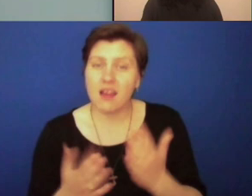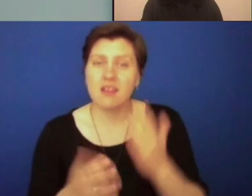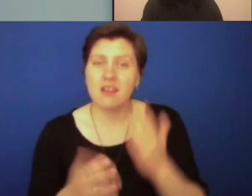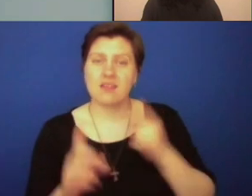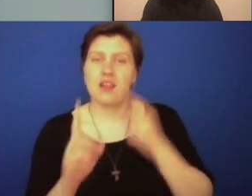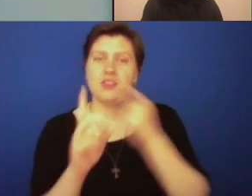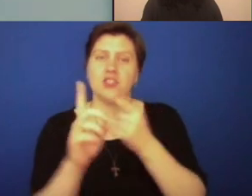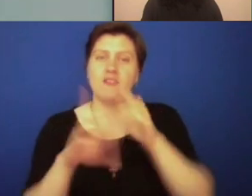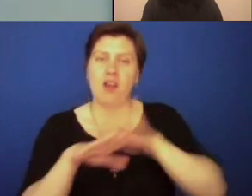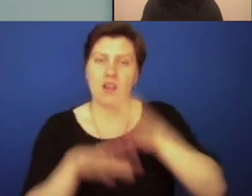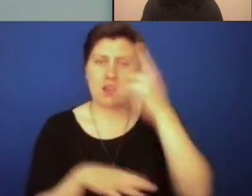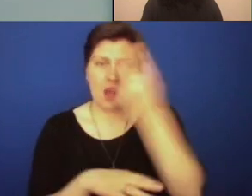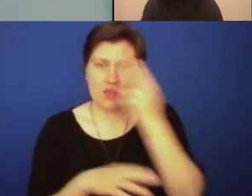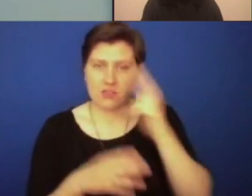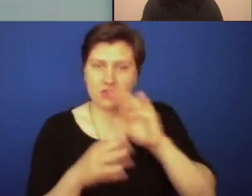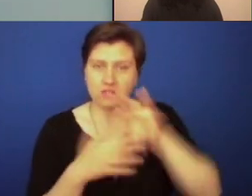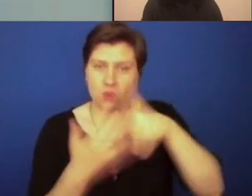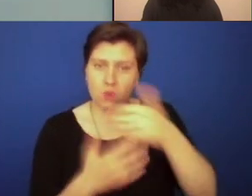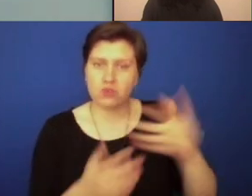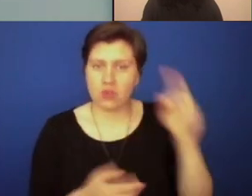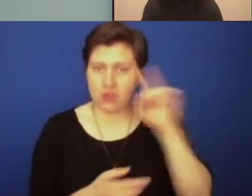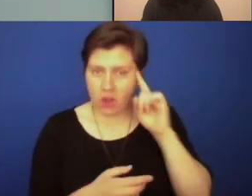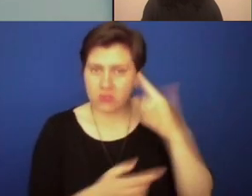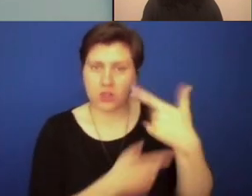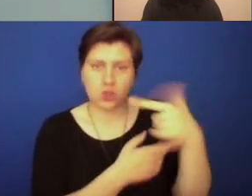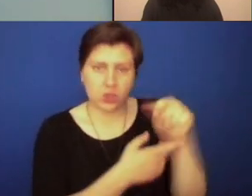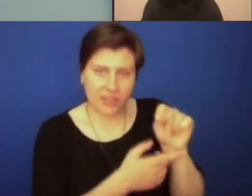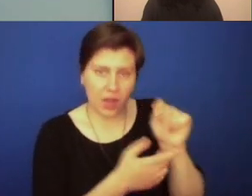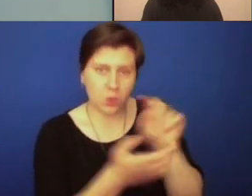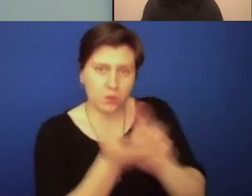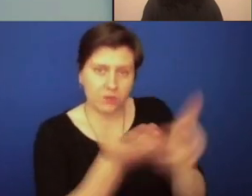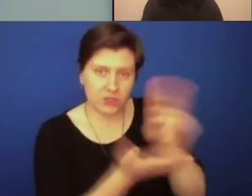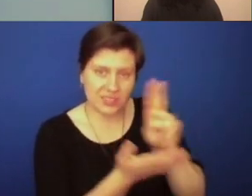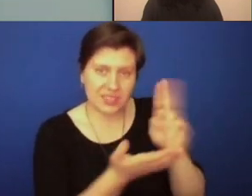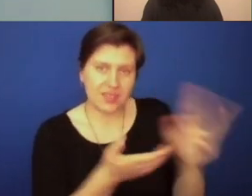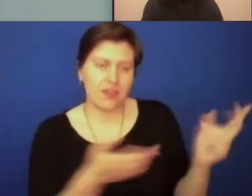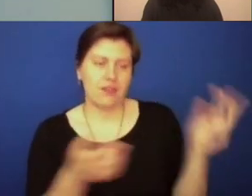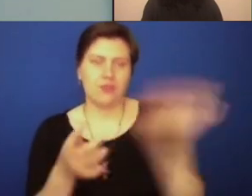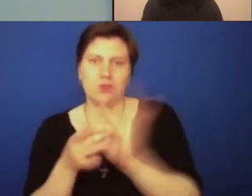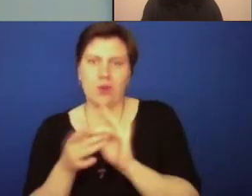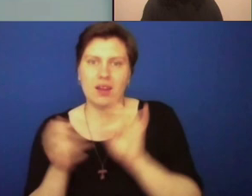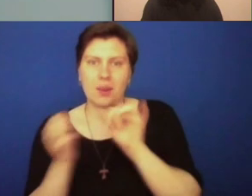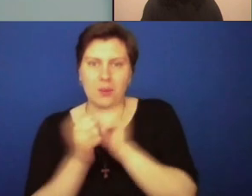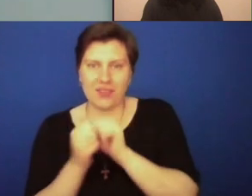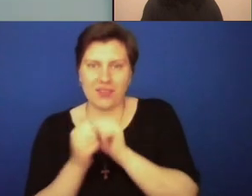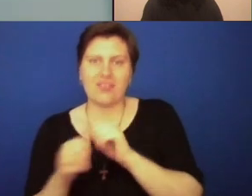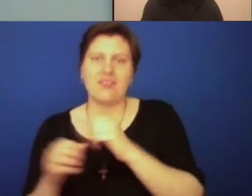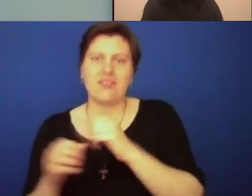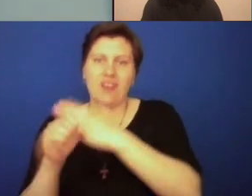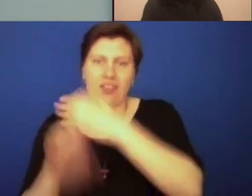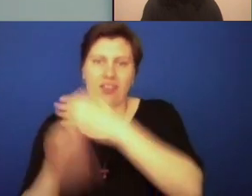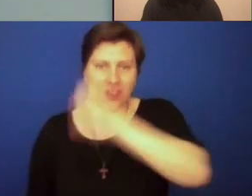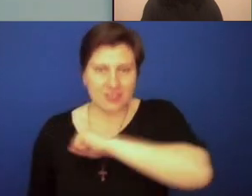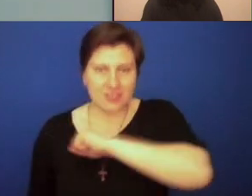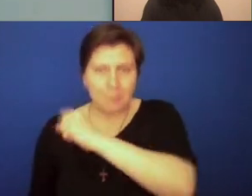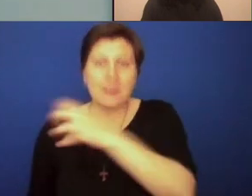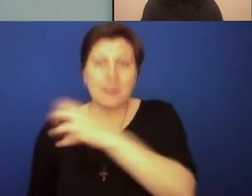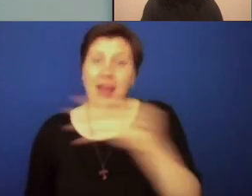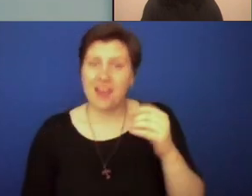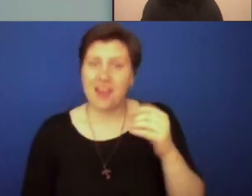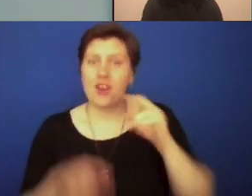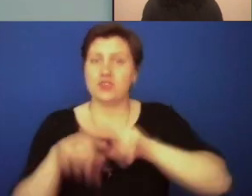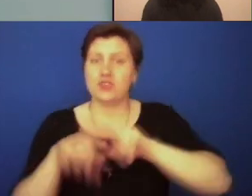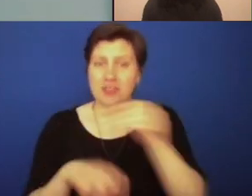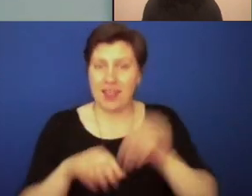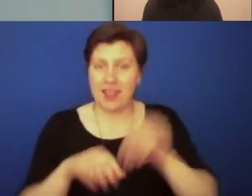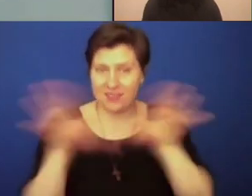at Georgetown University for their collaboration and co-hosting tonight's joint D.C. Theology on Tap and Salt and Light Gathering. But before we get